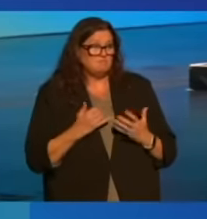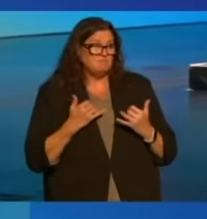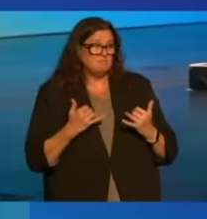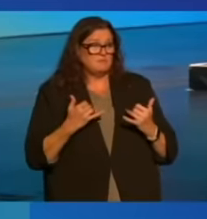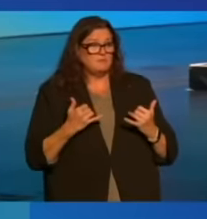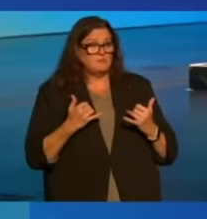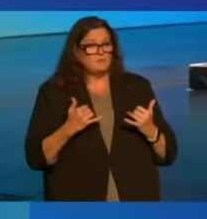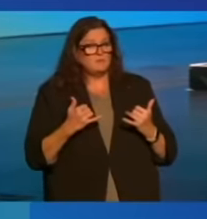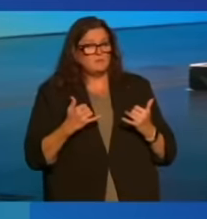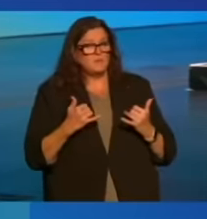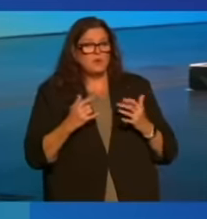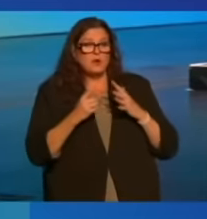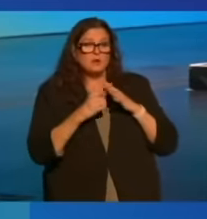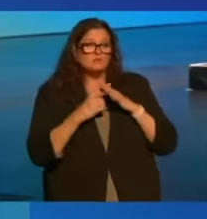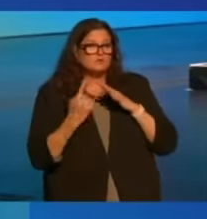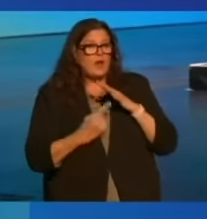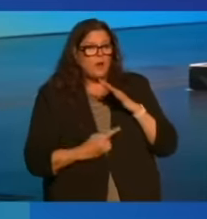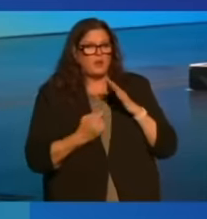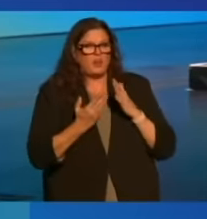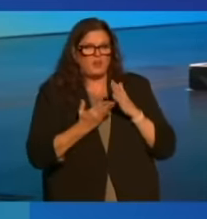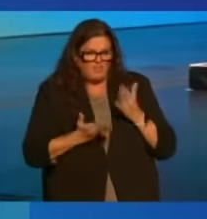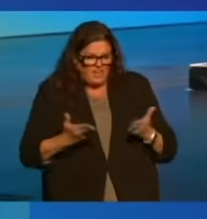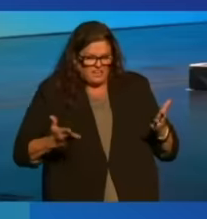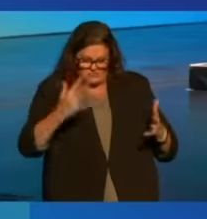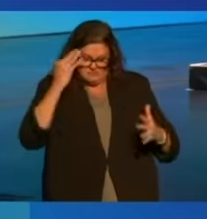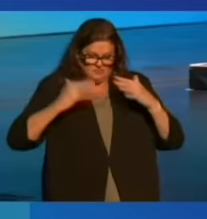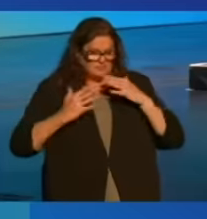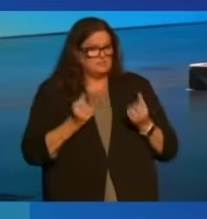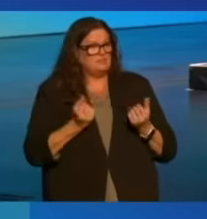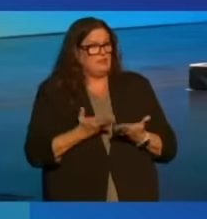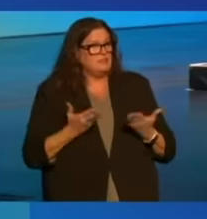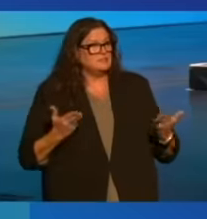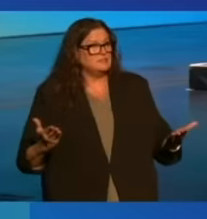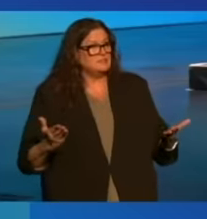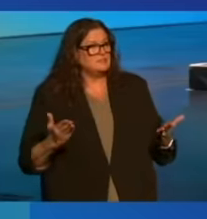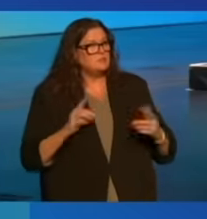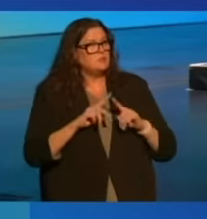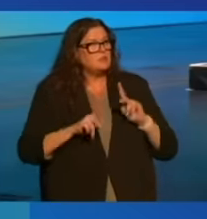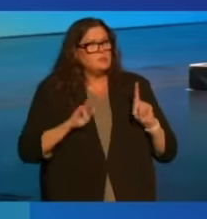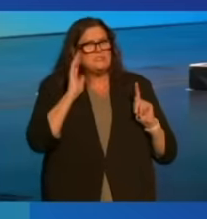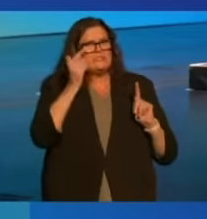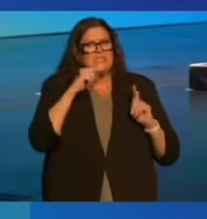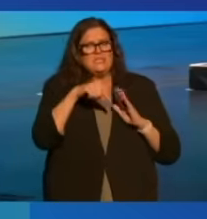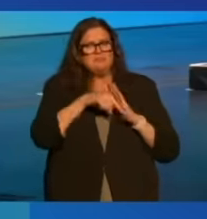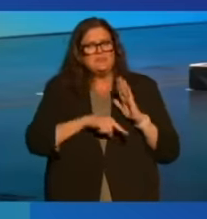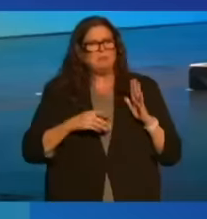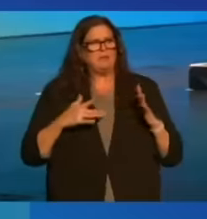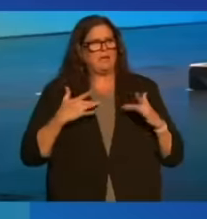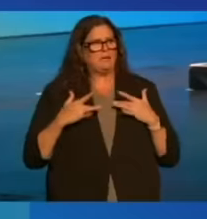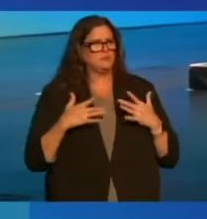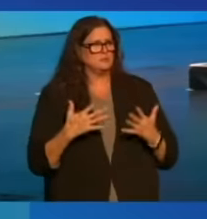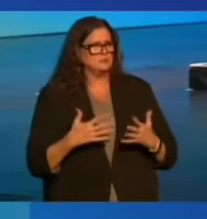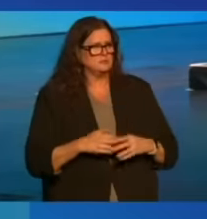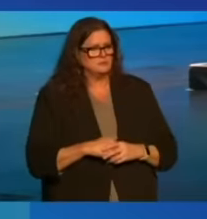we are drowning in stuff, and yet people seem deeply anxious